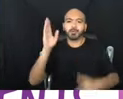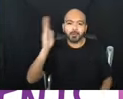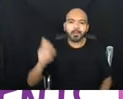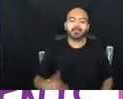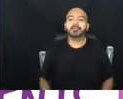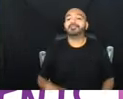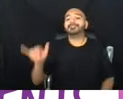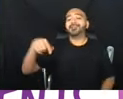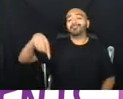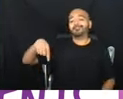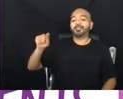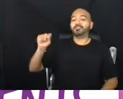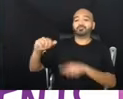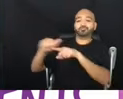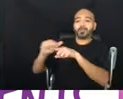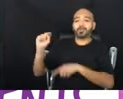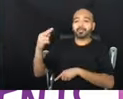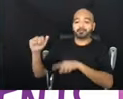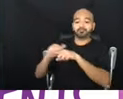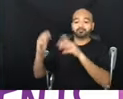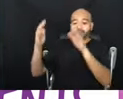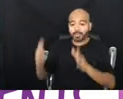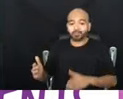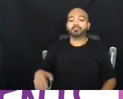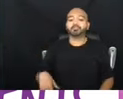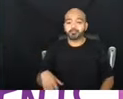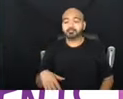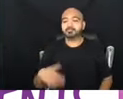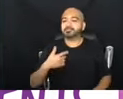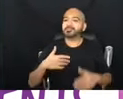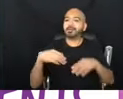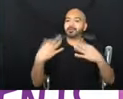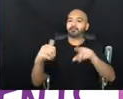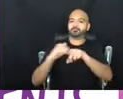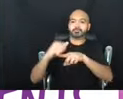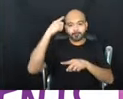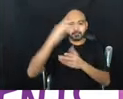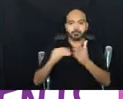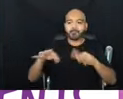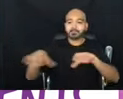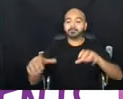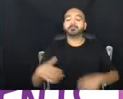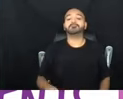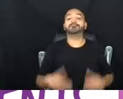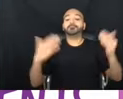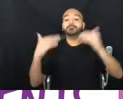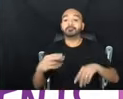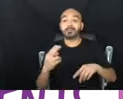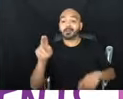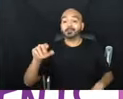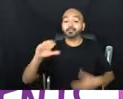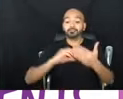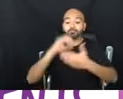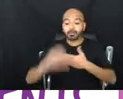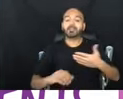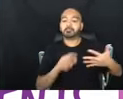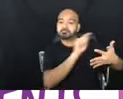the trainer a bit, but with you going through some of the activities, I'll share some thoughts about uses of the curriculum units as